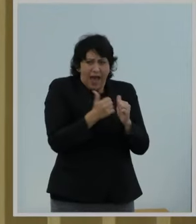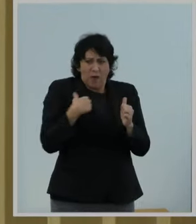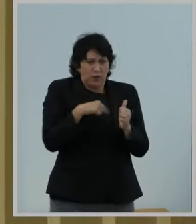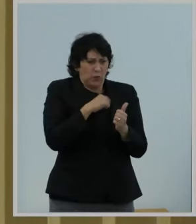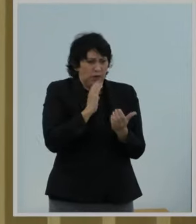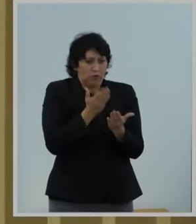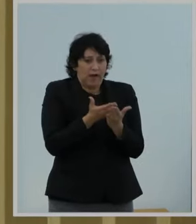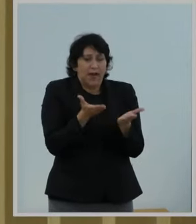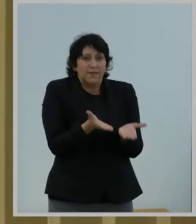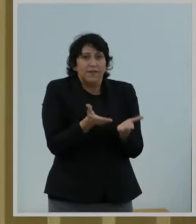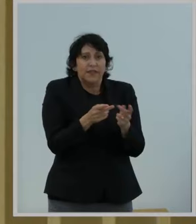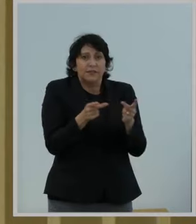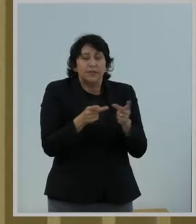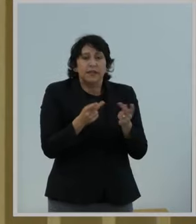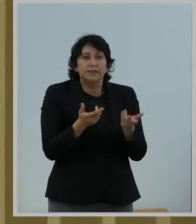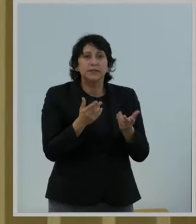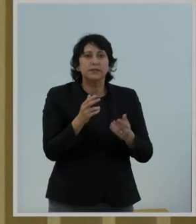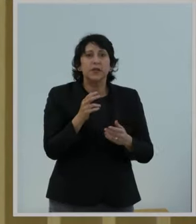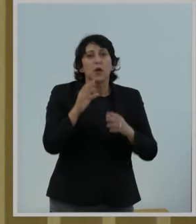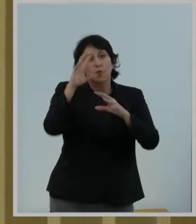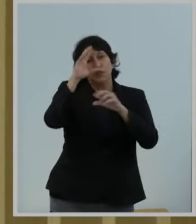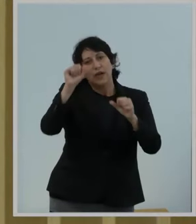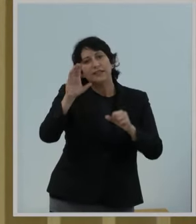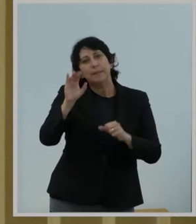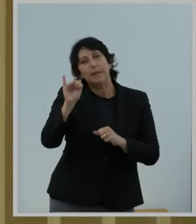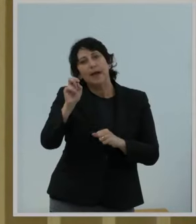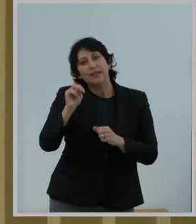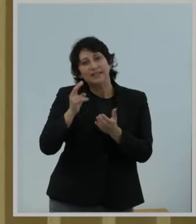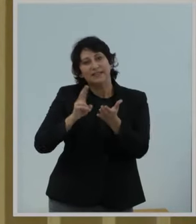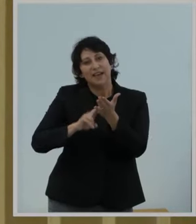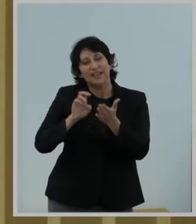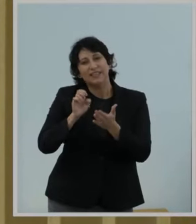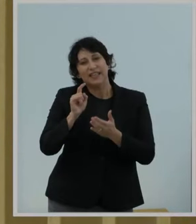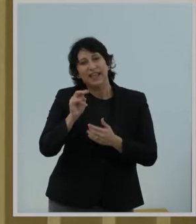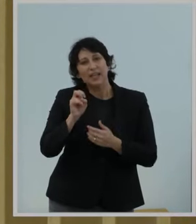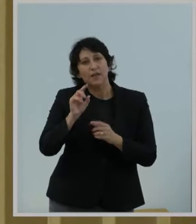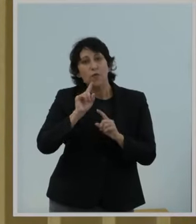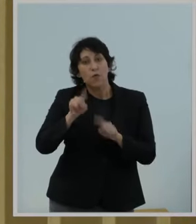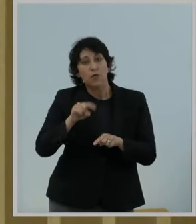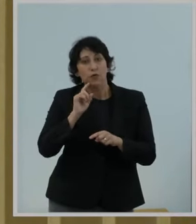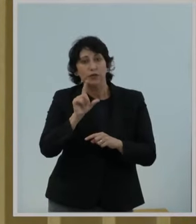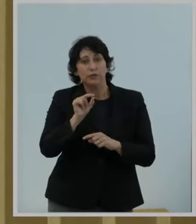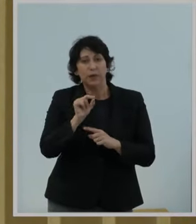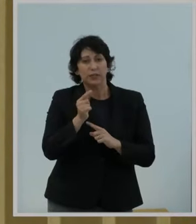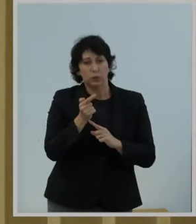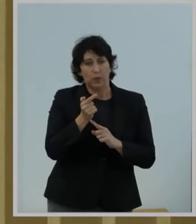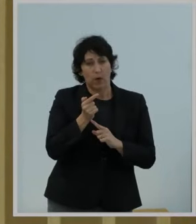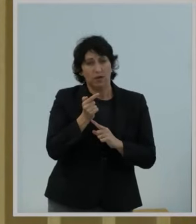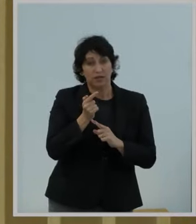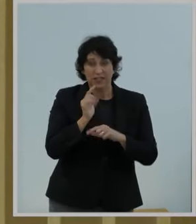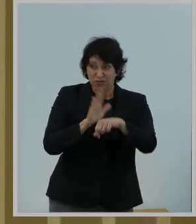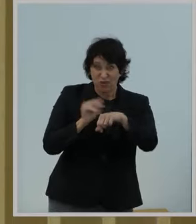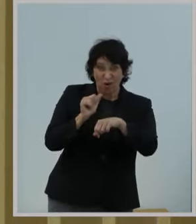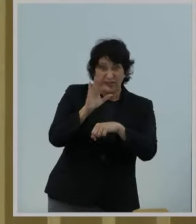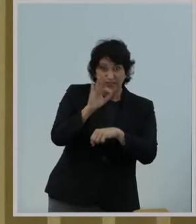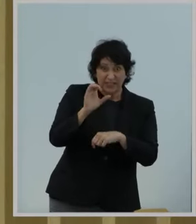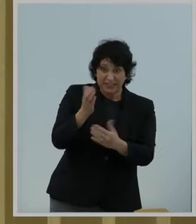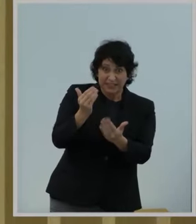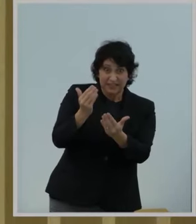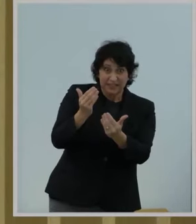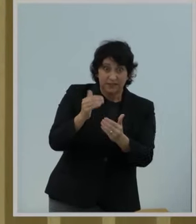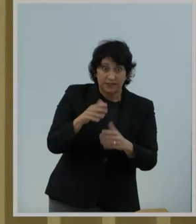I don't mean how did we get here in the sense that President Biden signed an executive order in 2021 calling on the FCC to take this step.